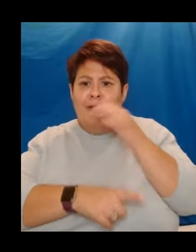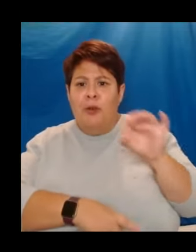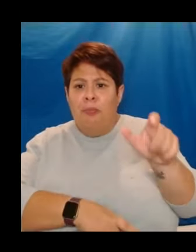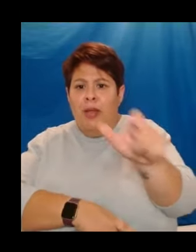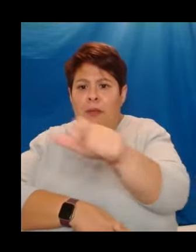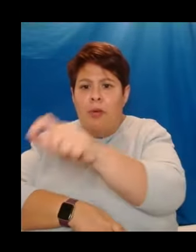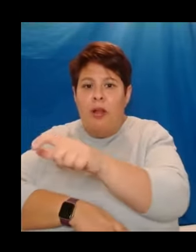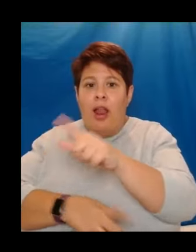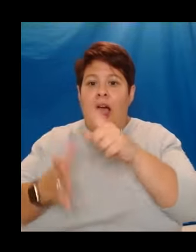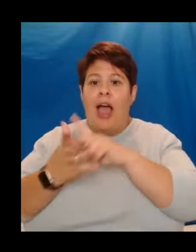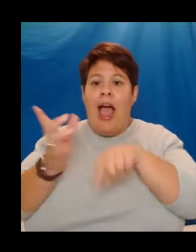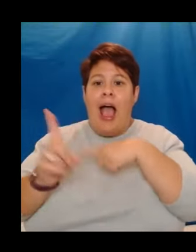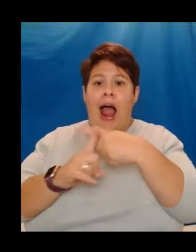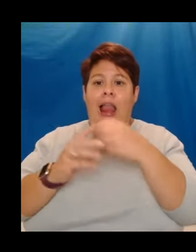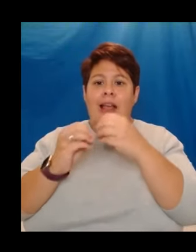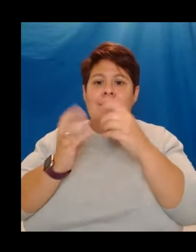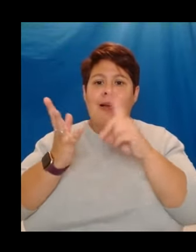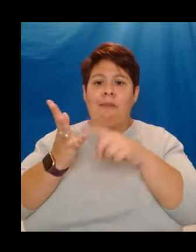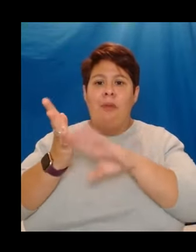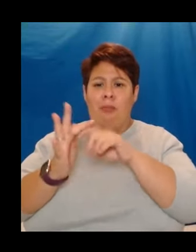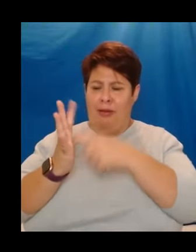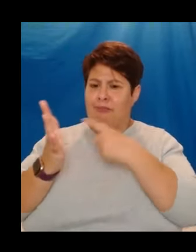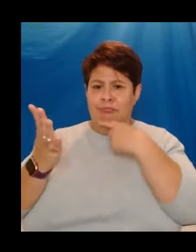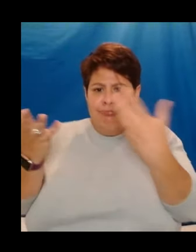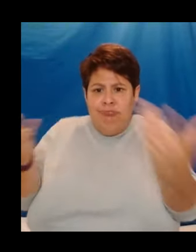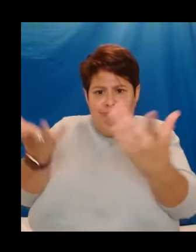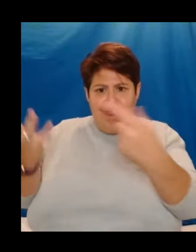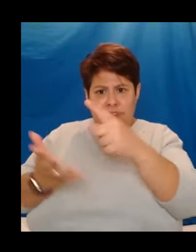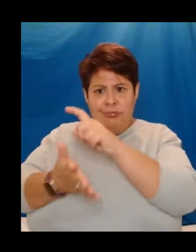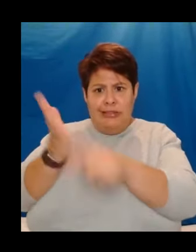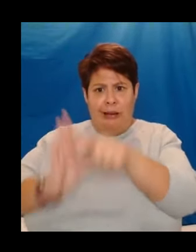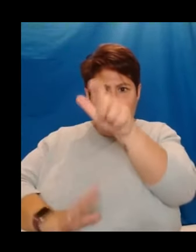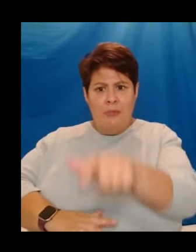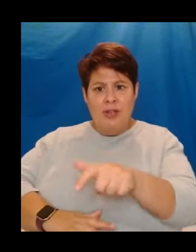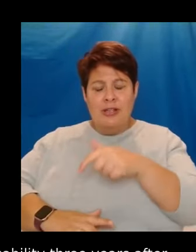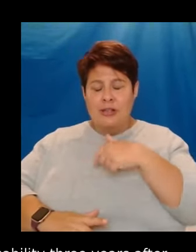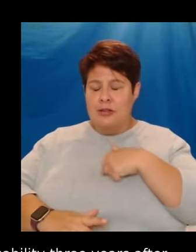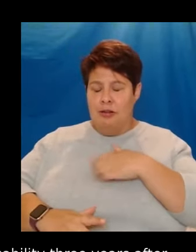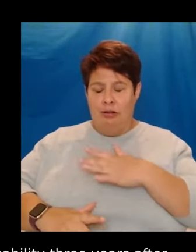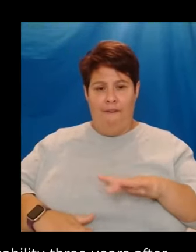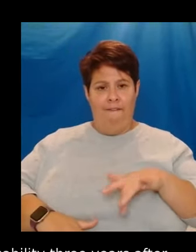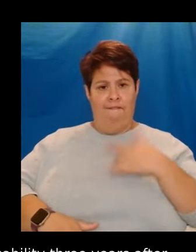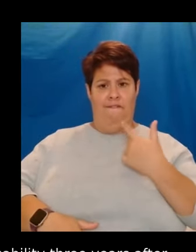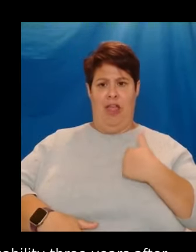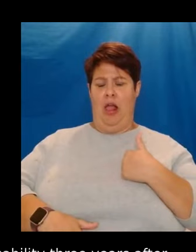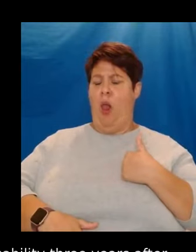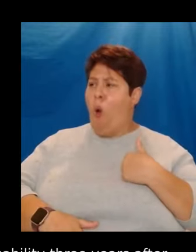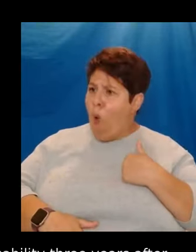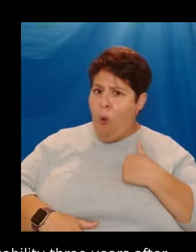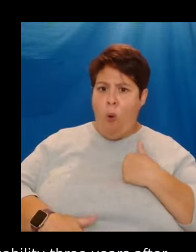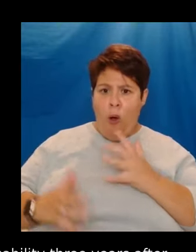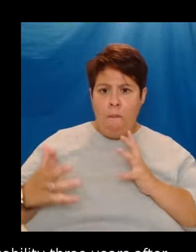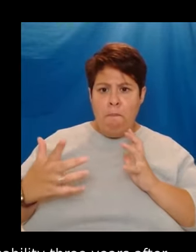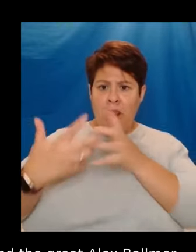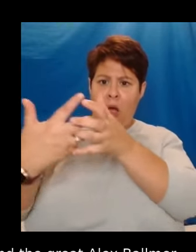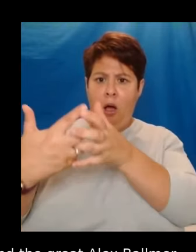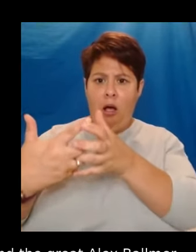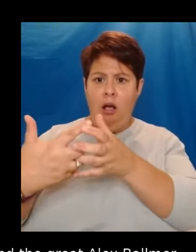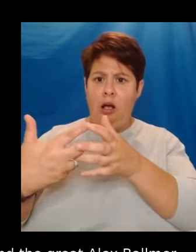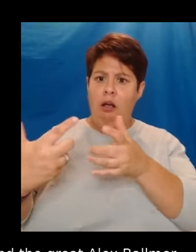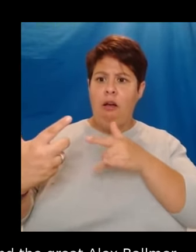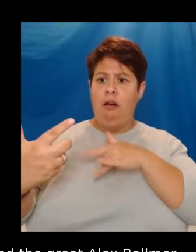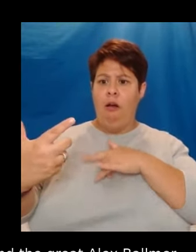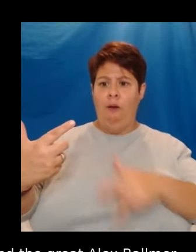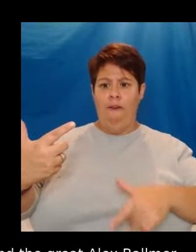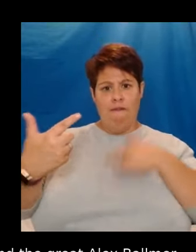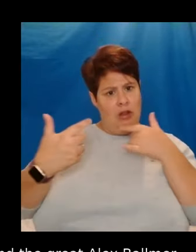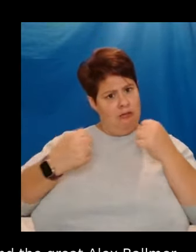Ballmer told me, of course you're a disabled person. And that feeling, that feeling of belonging to something, that feeling of having somewhere where